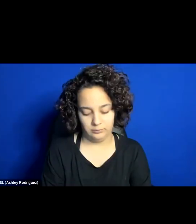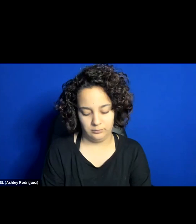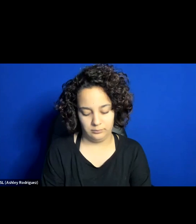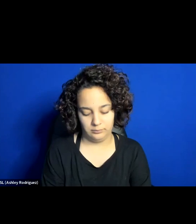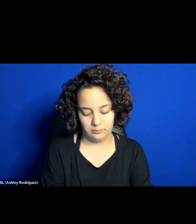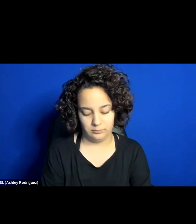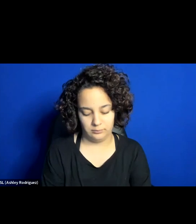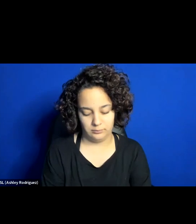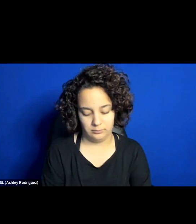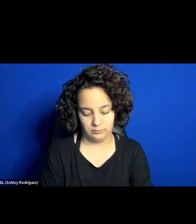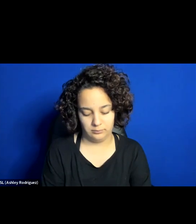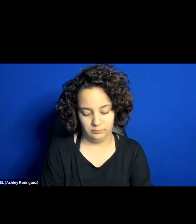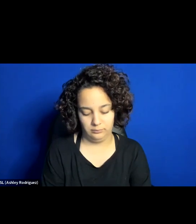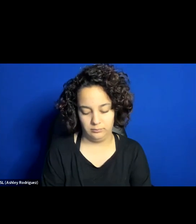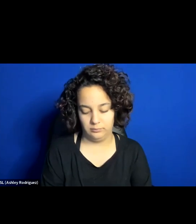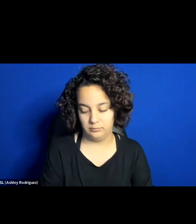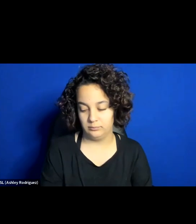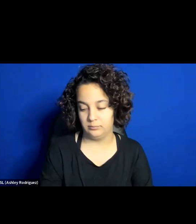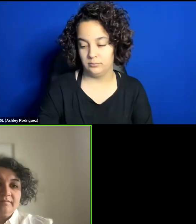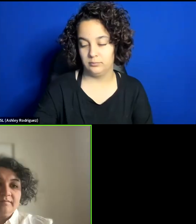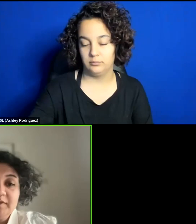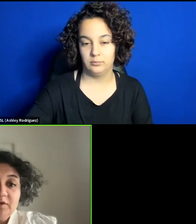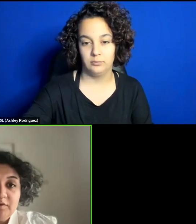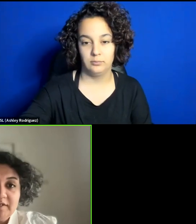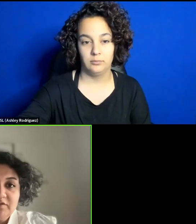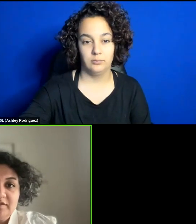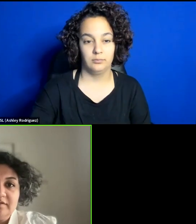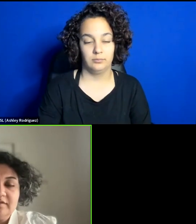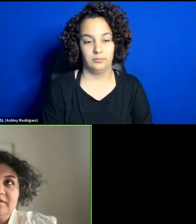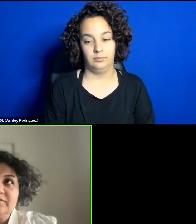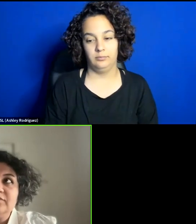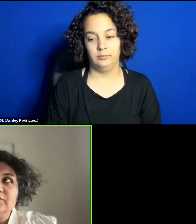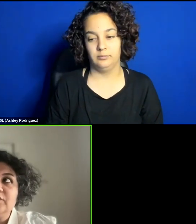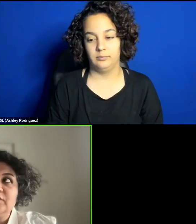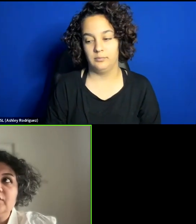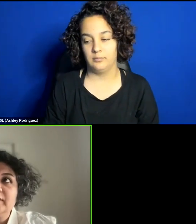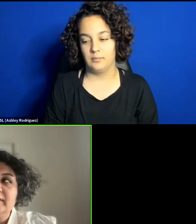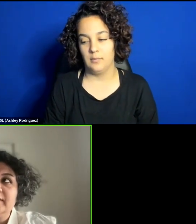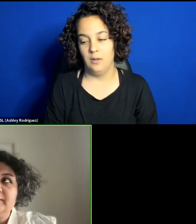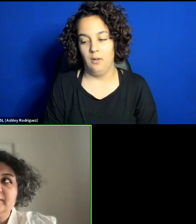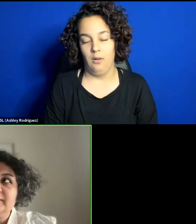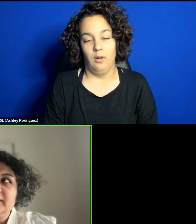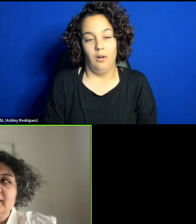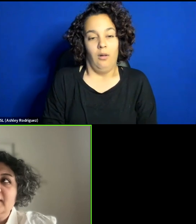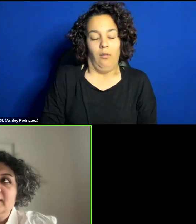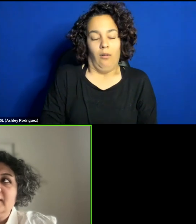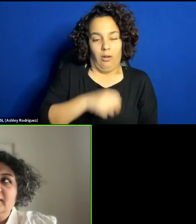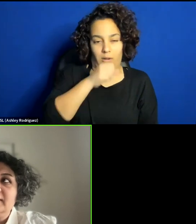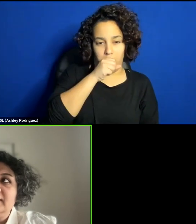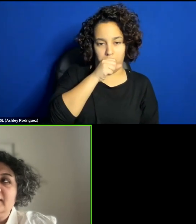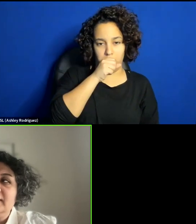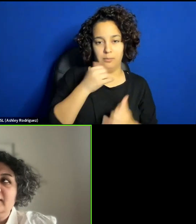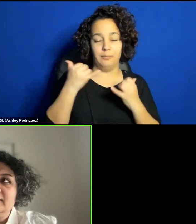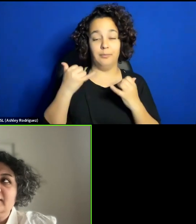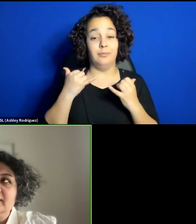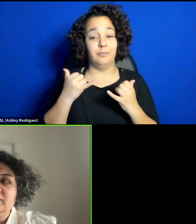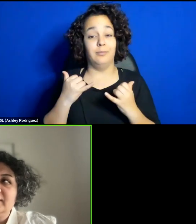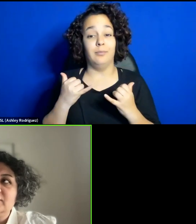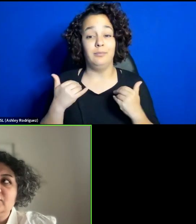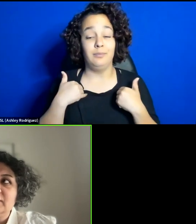Azad I just want to say there's a big question for the